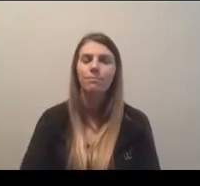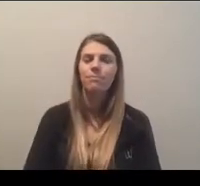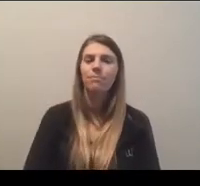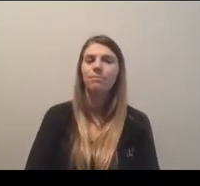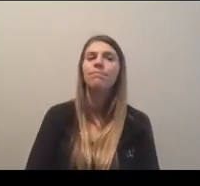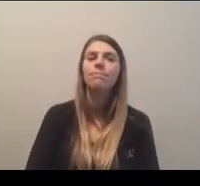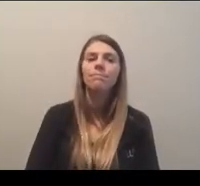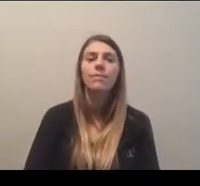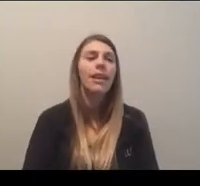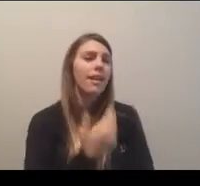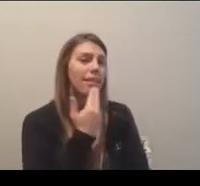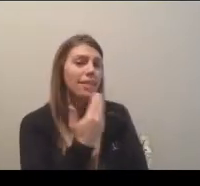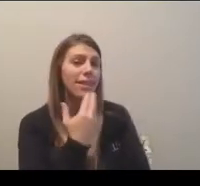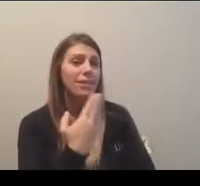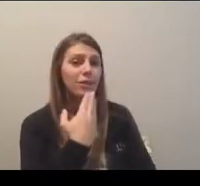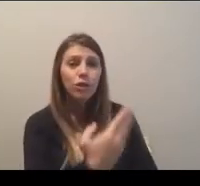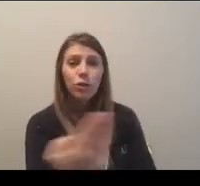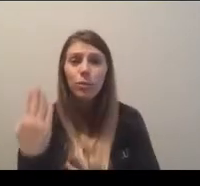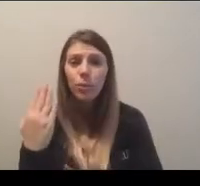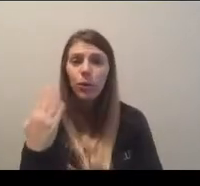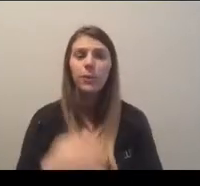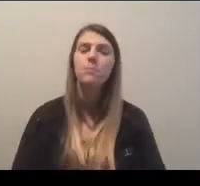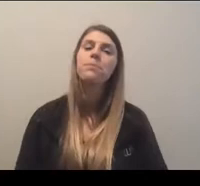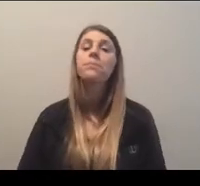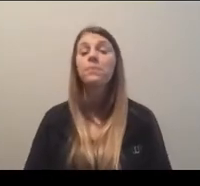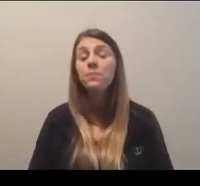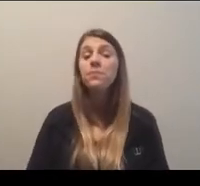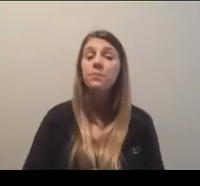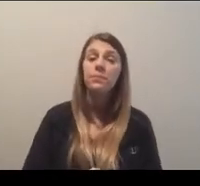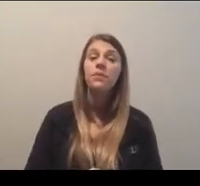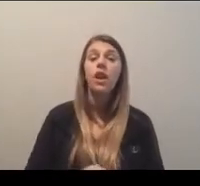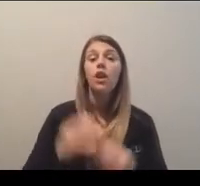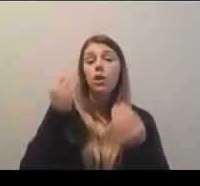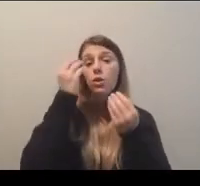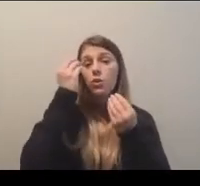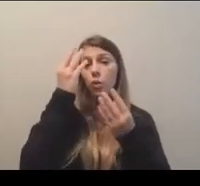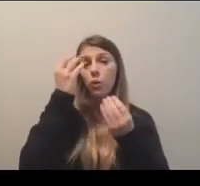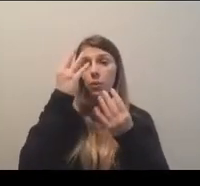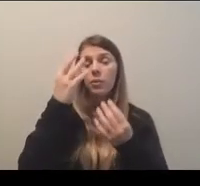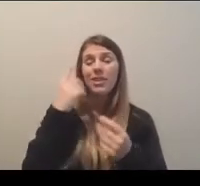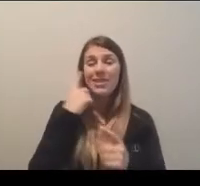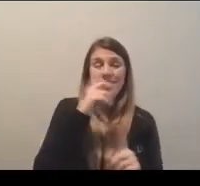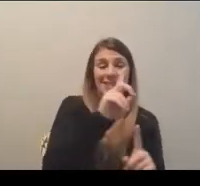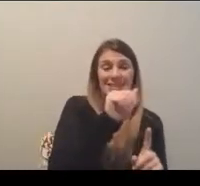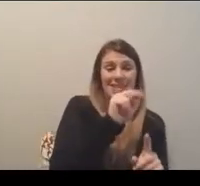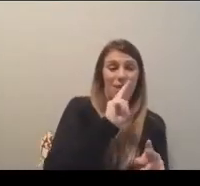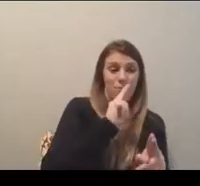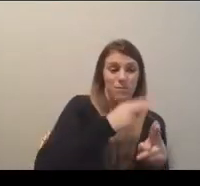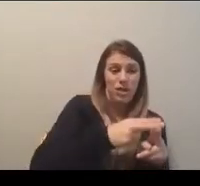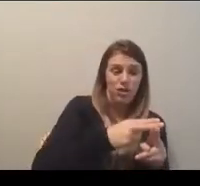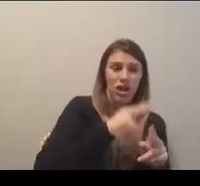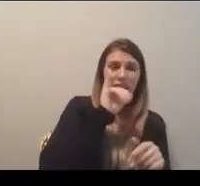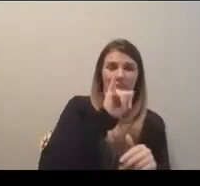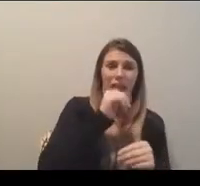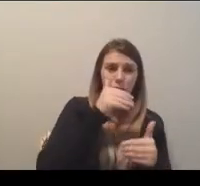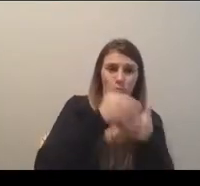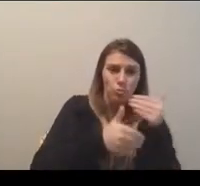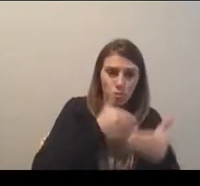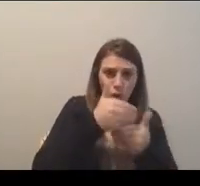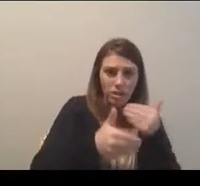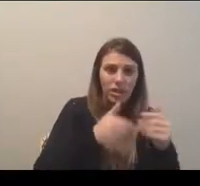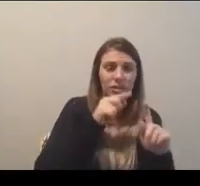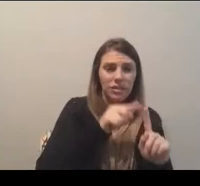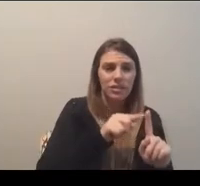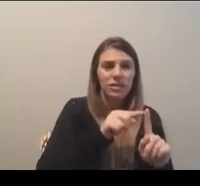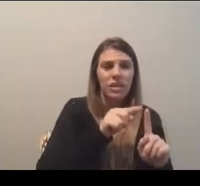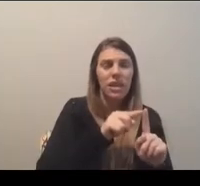Thanks, Amy, and good morning. To take the information that Dan just outlined, kind of the process-oriented, and really I